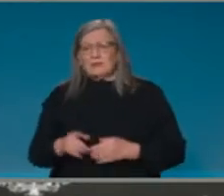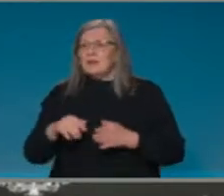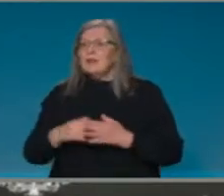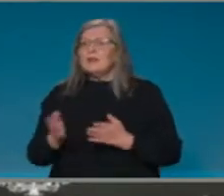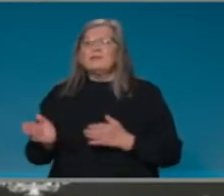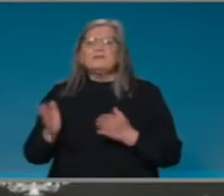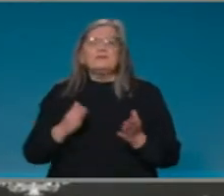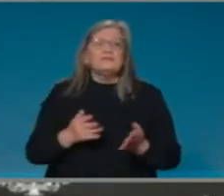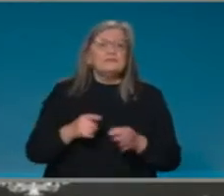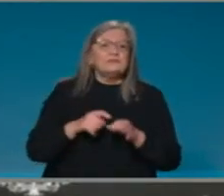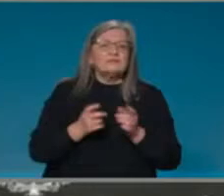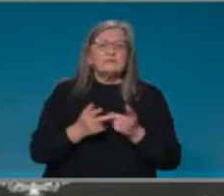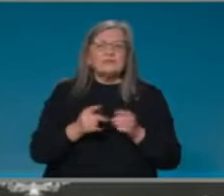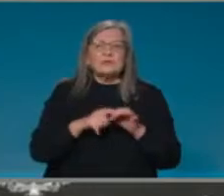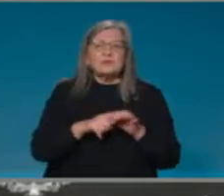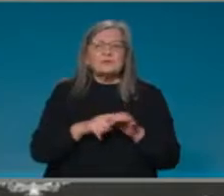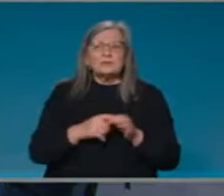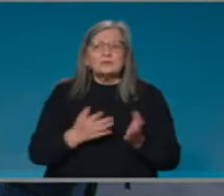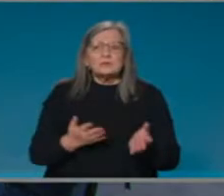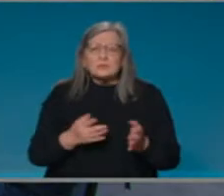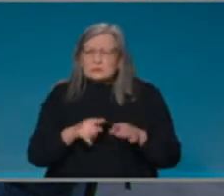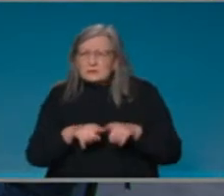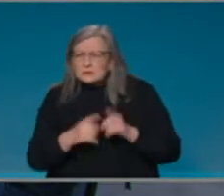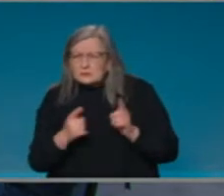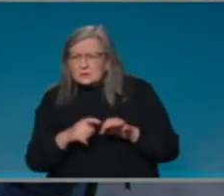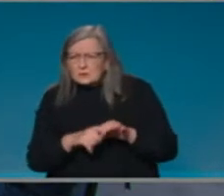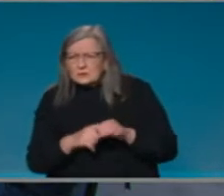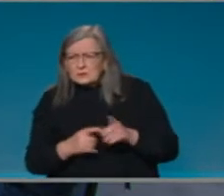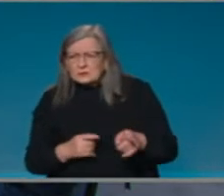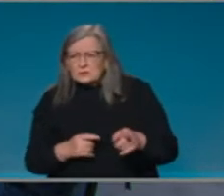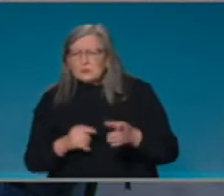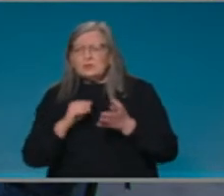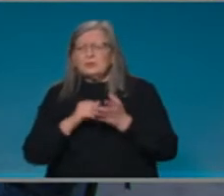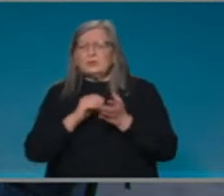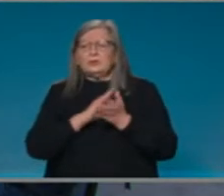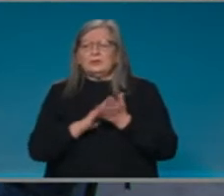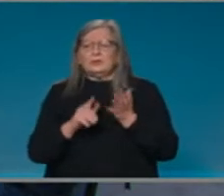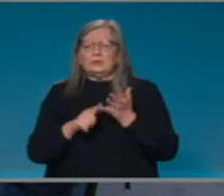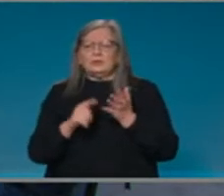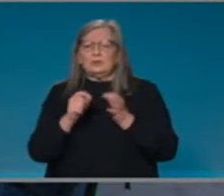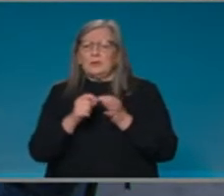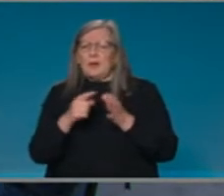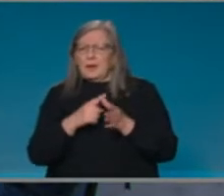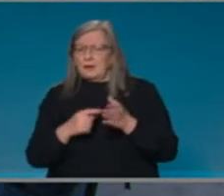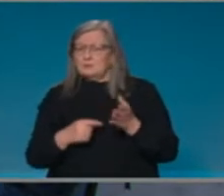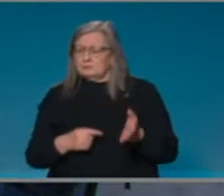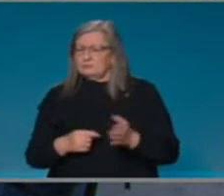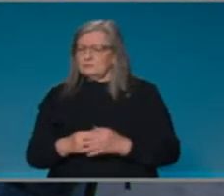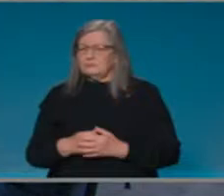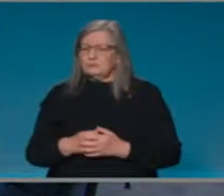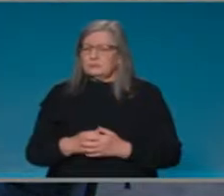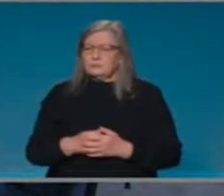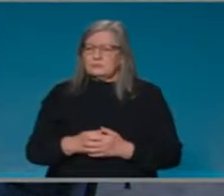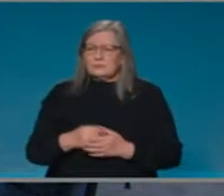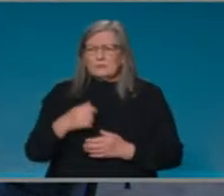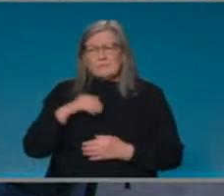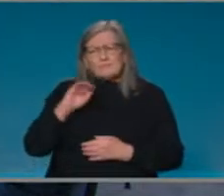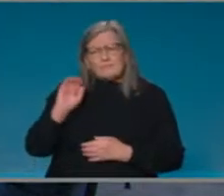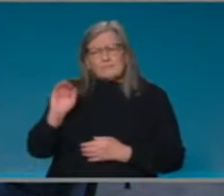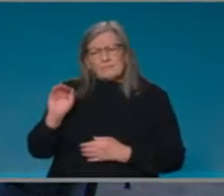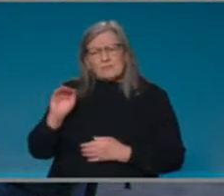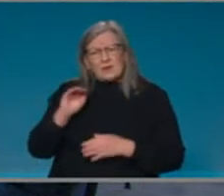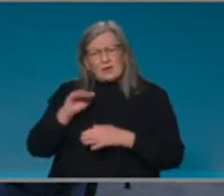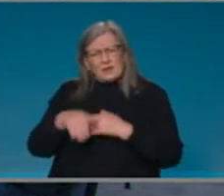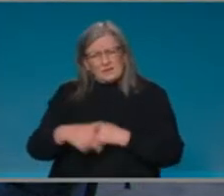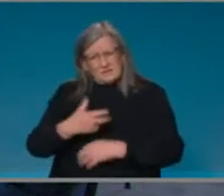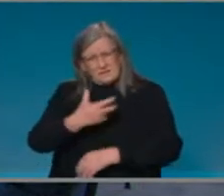uh, to, uh, Shuba. Thanks Minister. Um, can you just give us a bit more detail on how the business vaccination program will actually work? Will